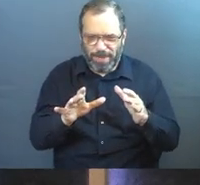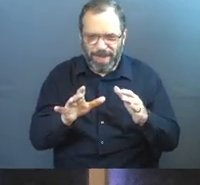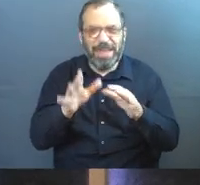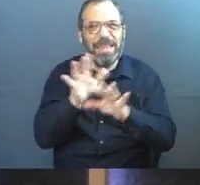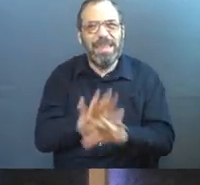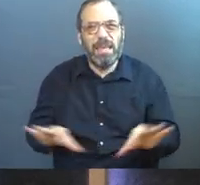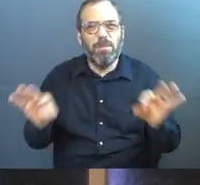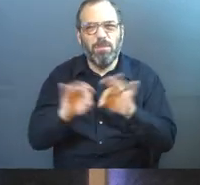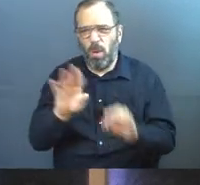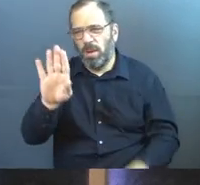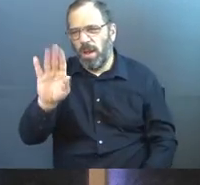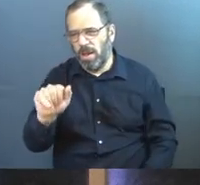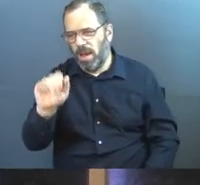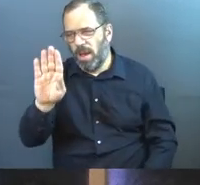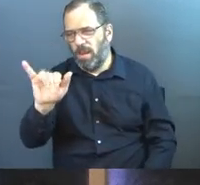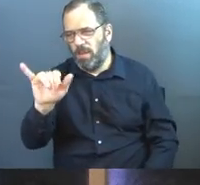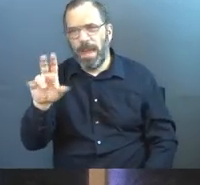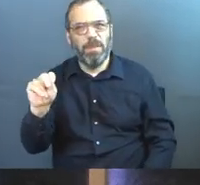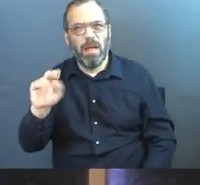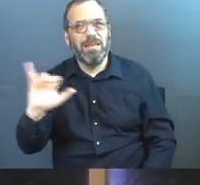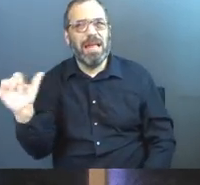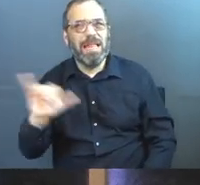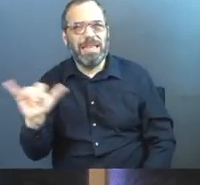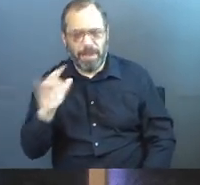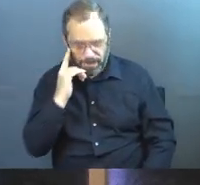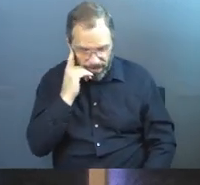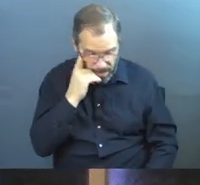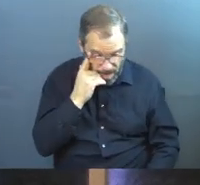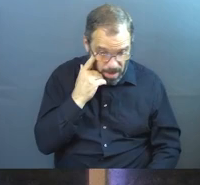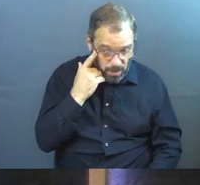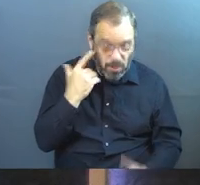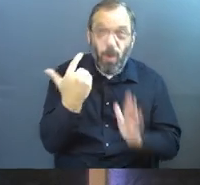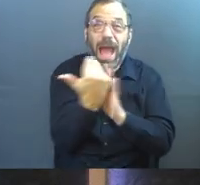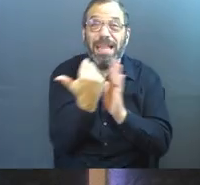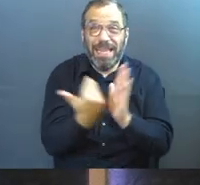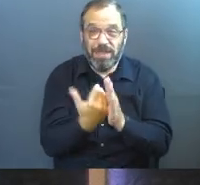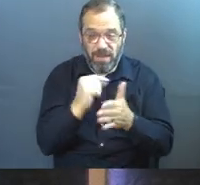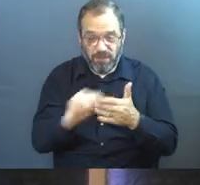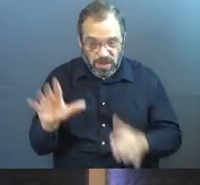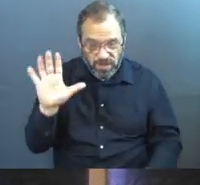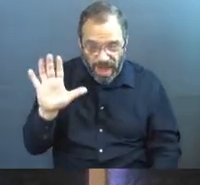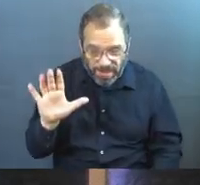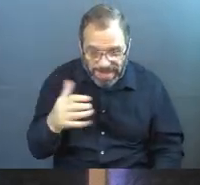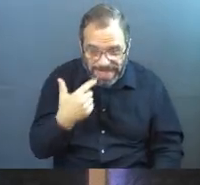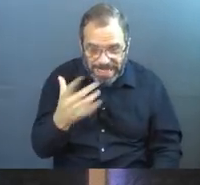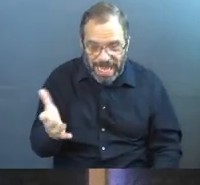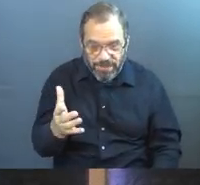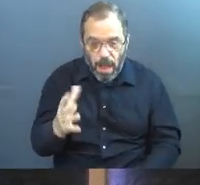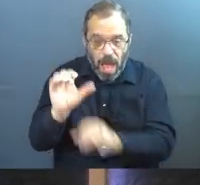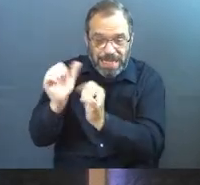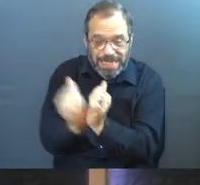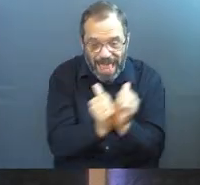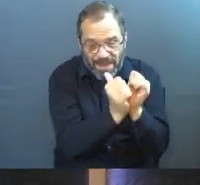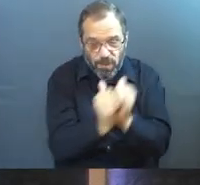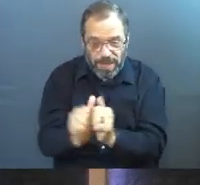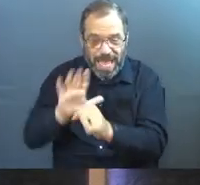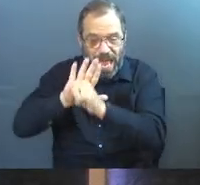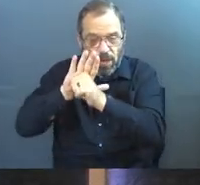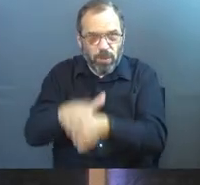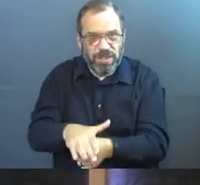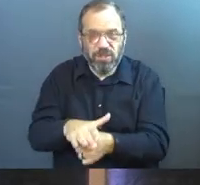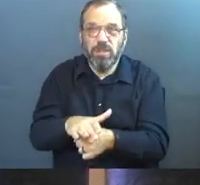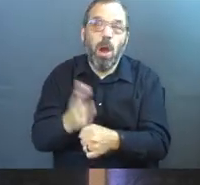essence of this Babylon system is actually like. So I've listed it out for you. In verse 5, he talks about slavery and oppression